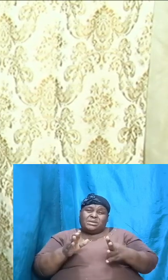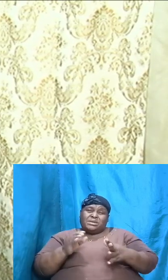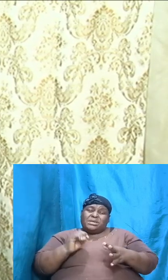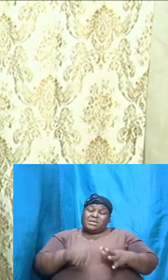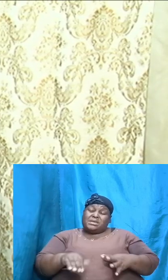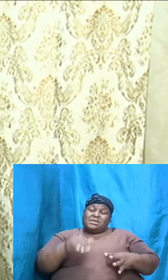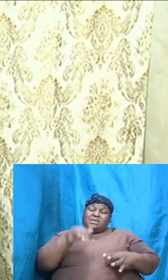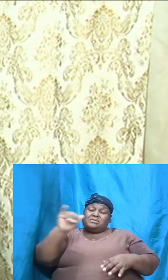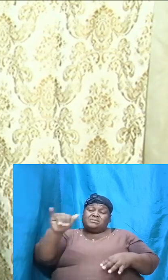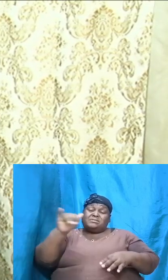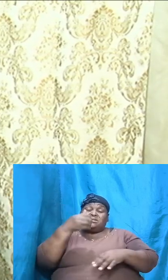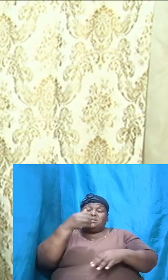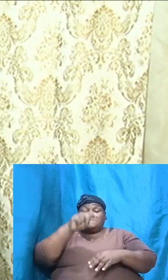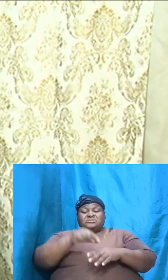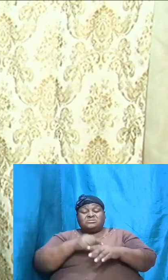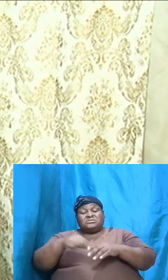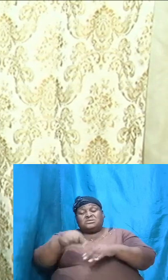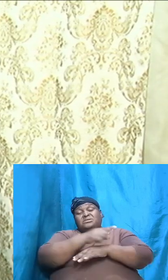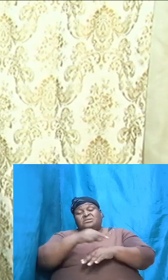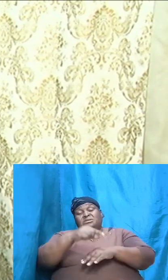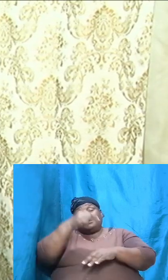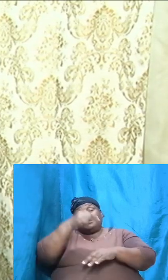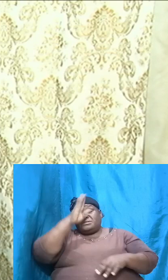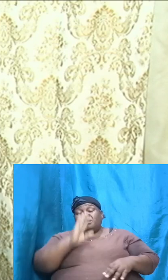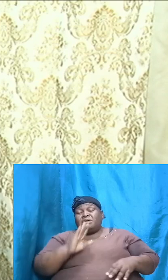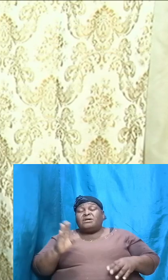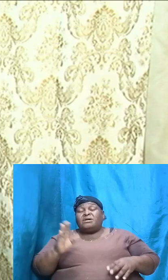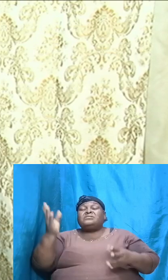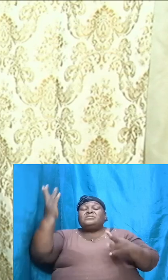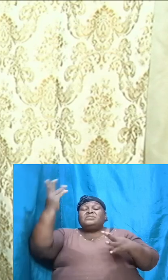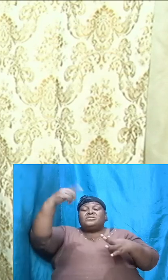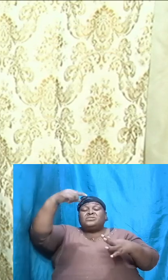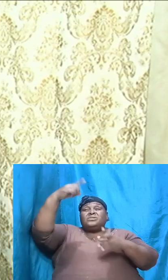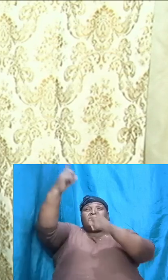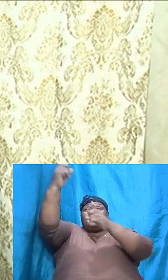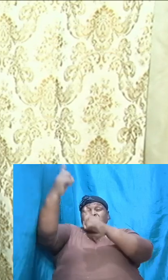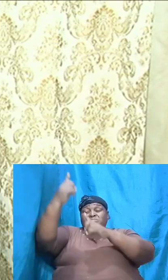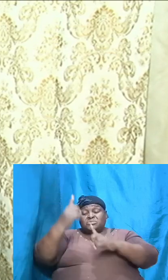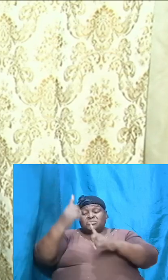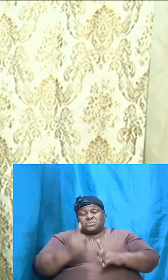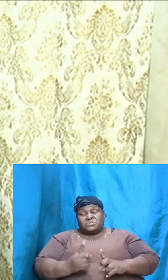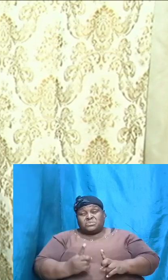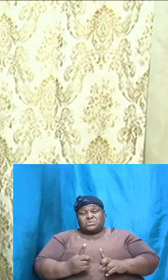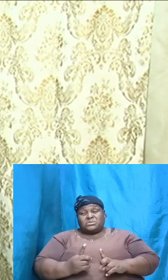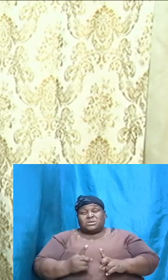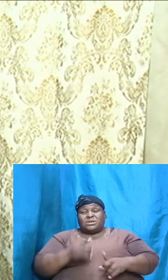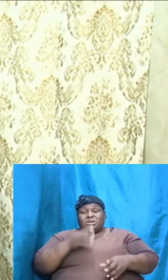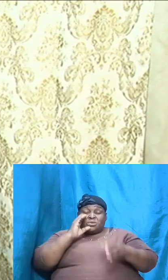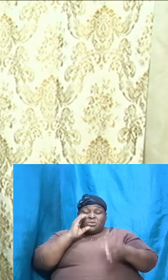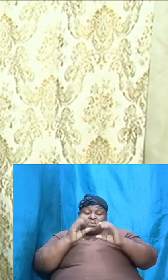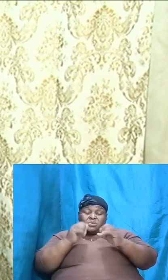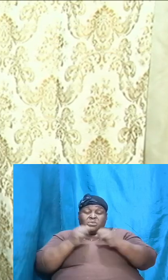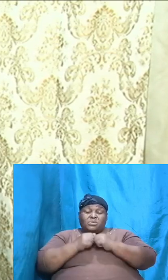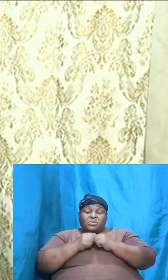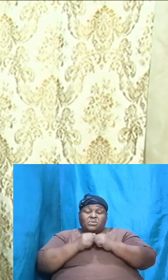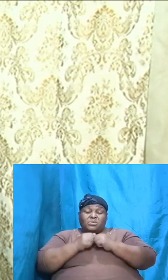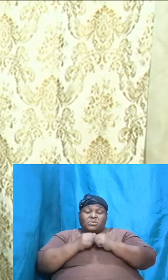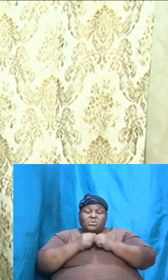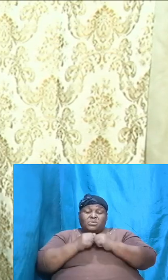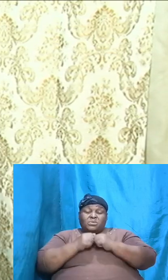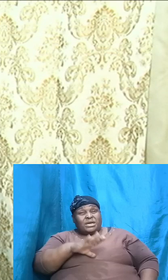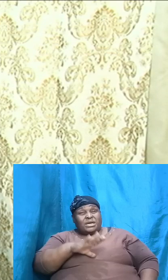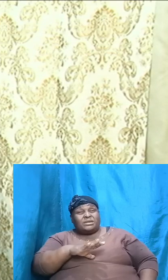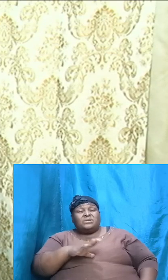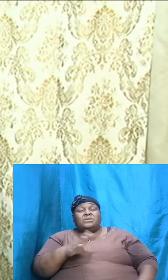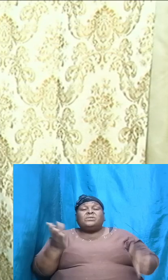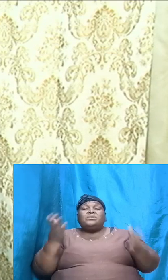that God Almighty came down and communed with man in the cool of the day. So, it was a place where it